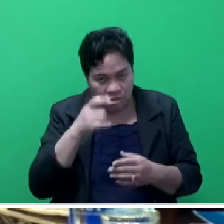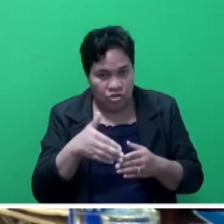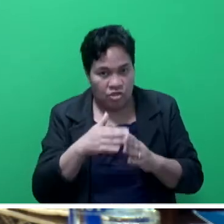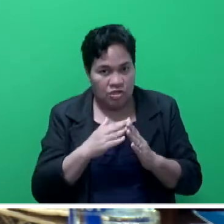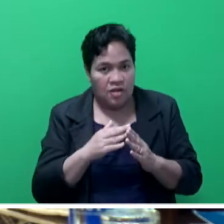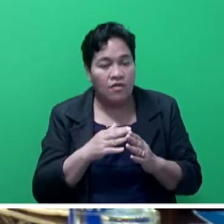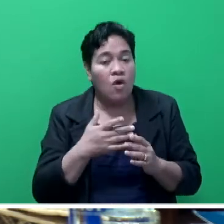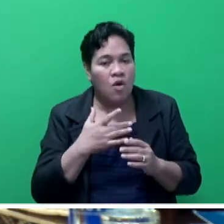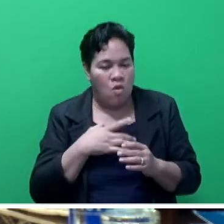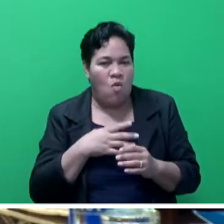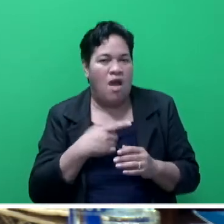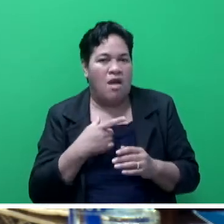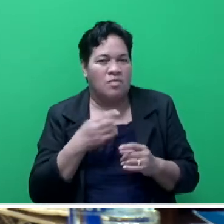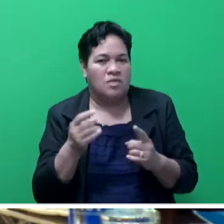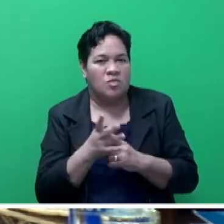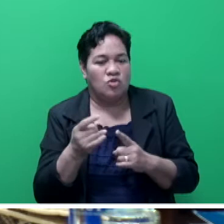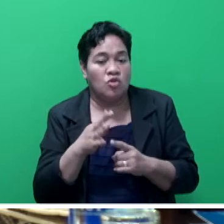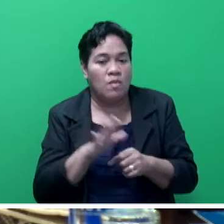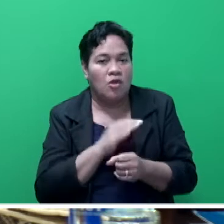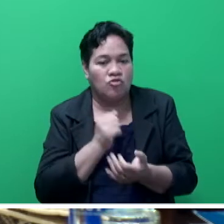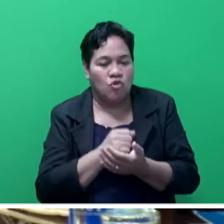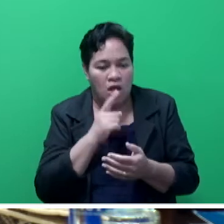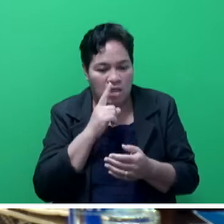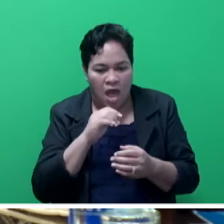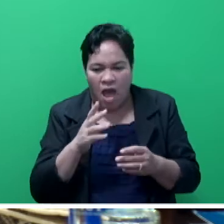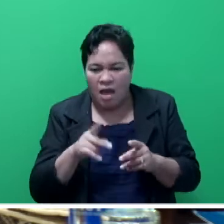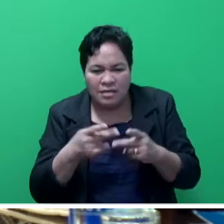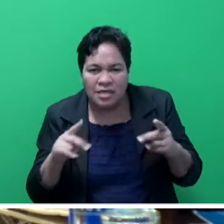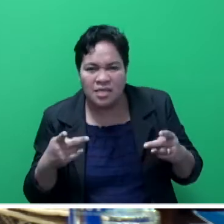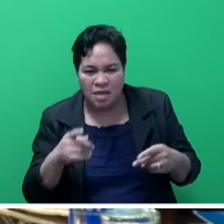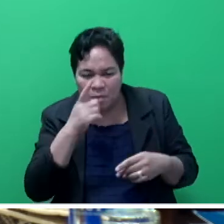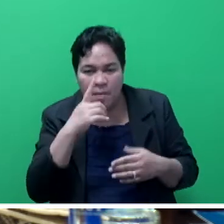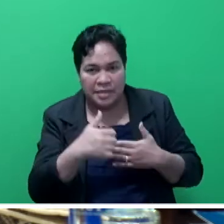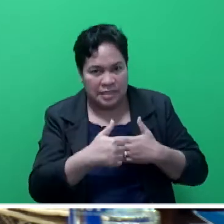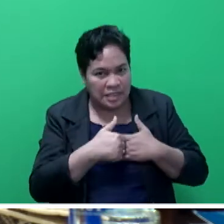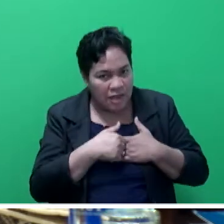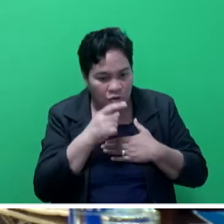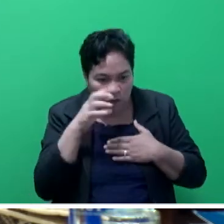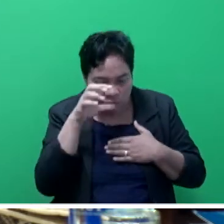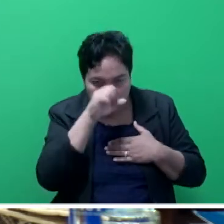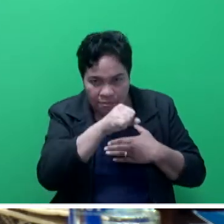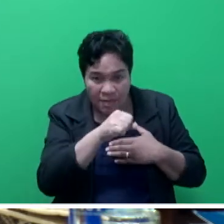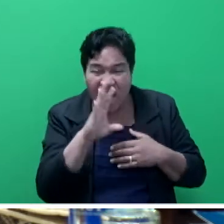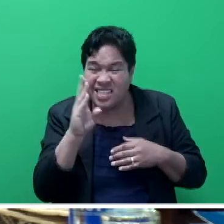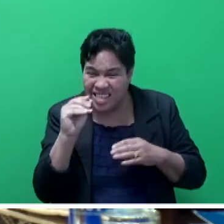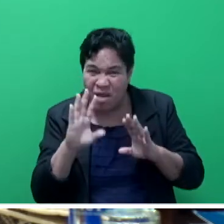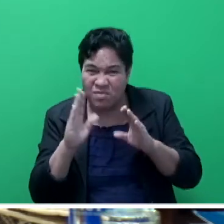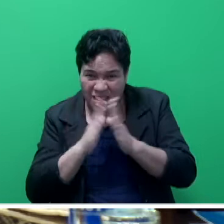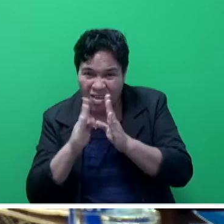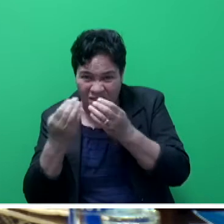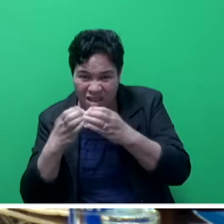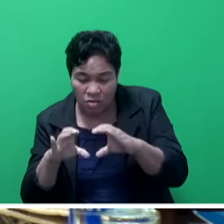to ensure council properties and people are safe. Mr. Speaker says some councils are currently in discussion